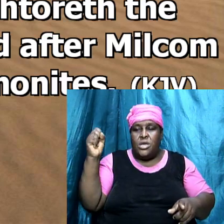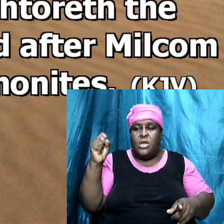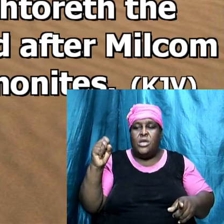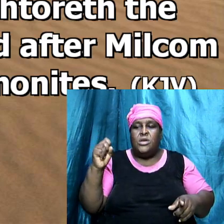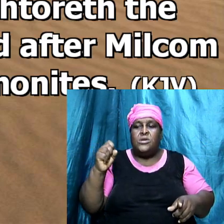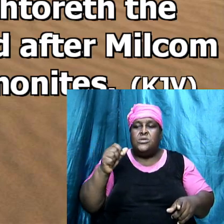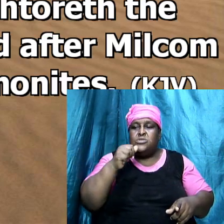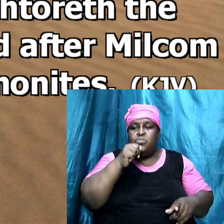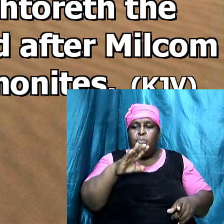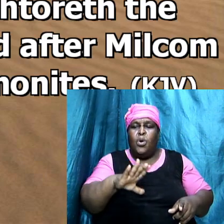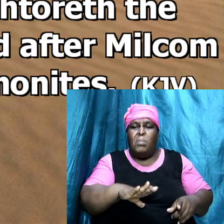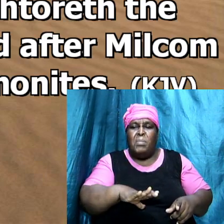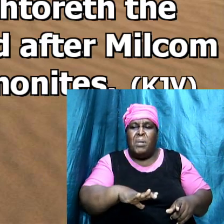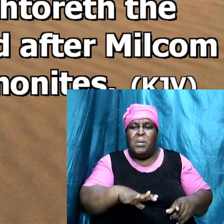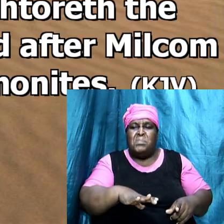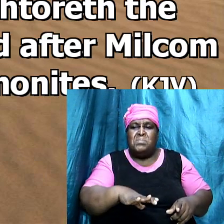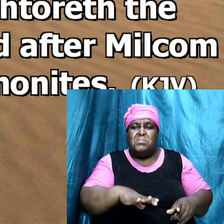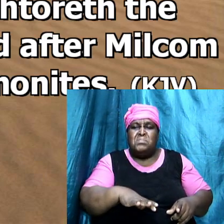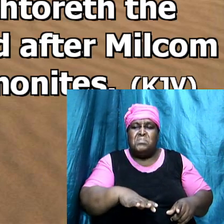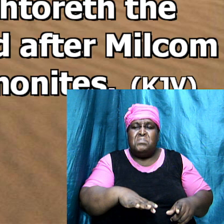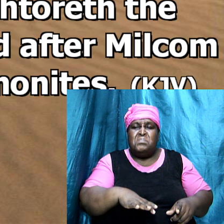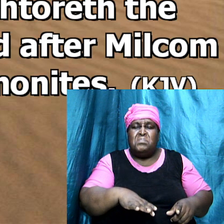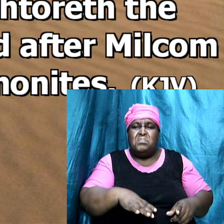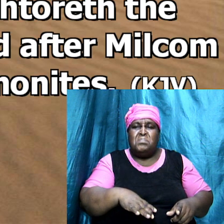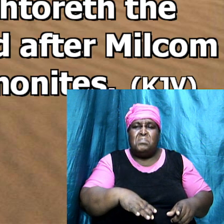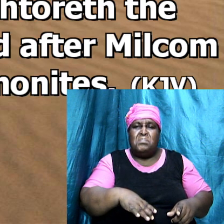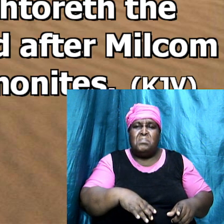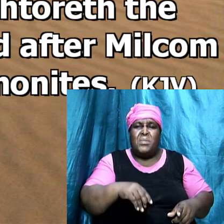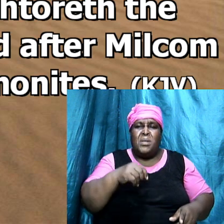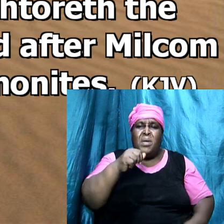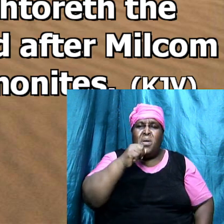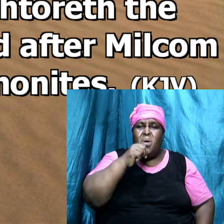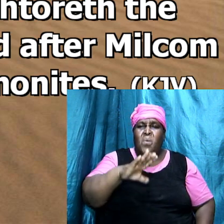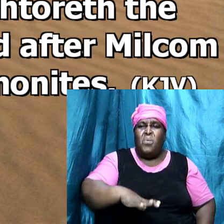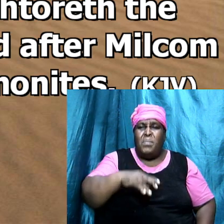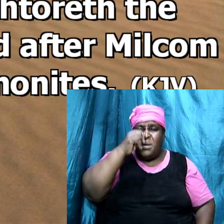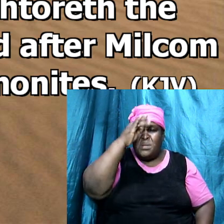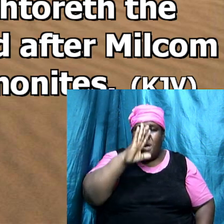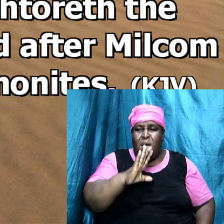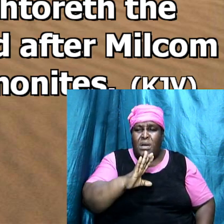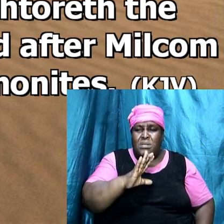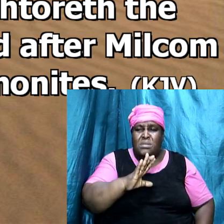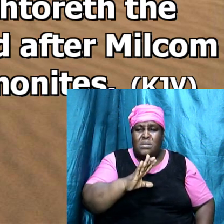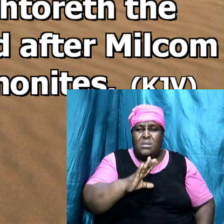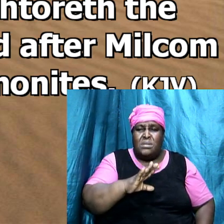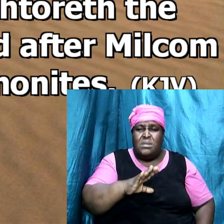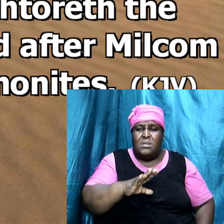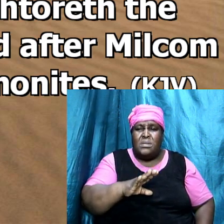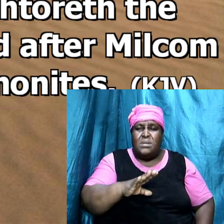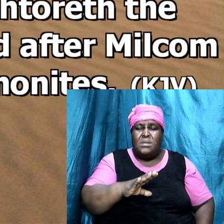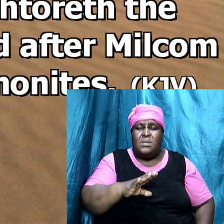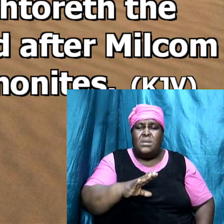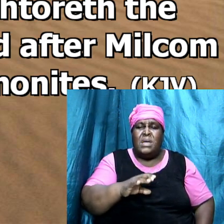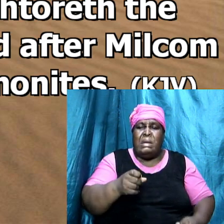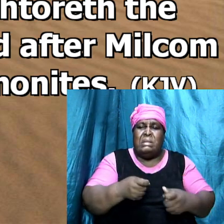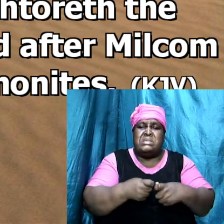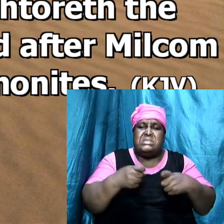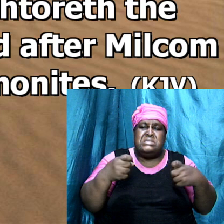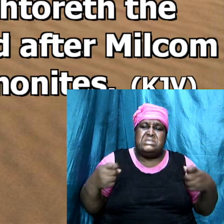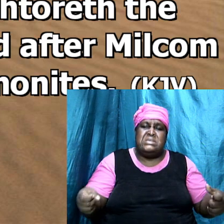and the goddess of the Zidonians, and after Milcom, and the abomination of the